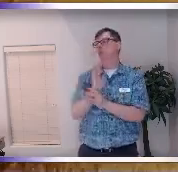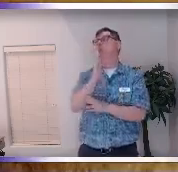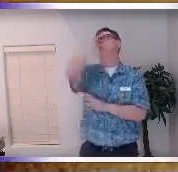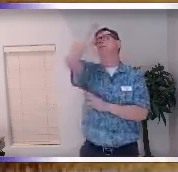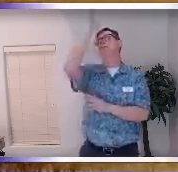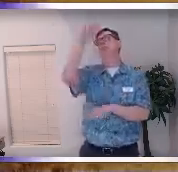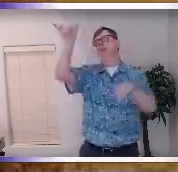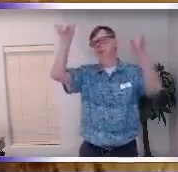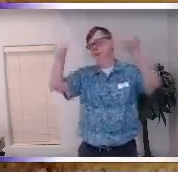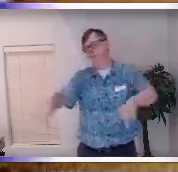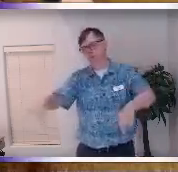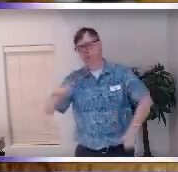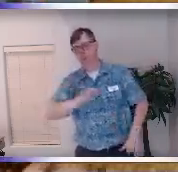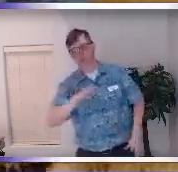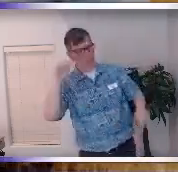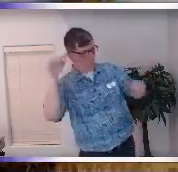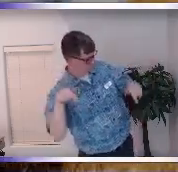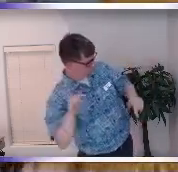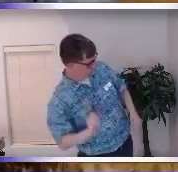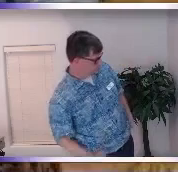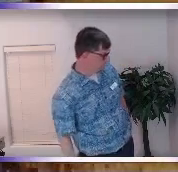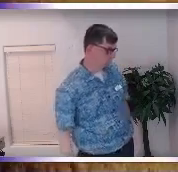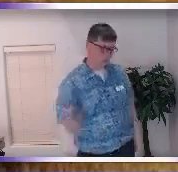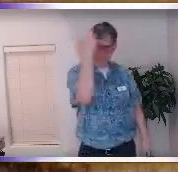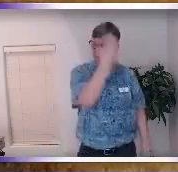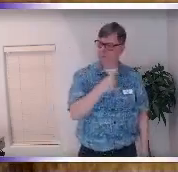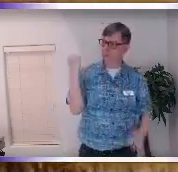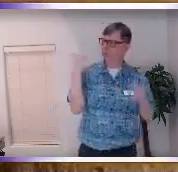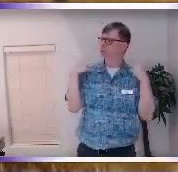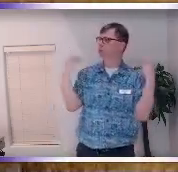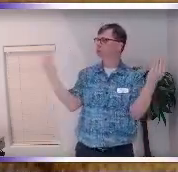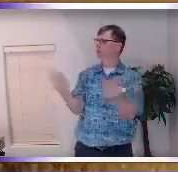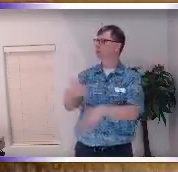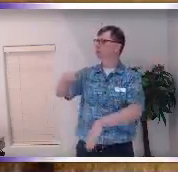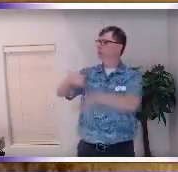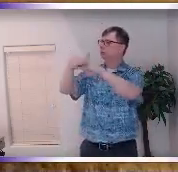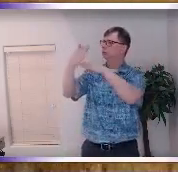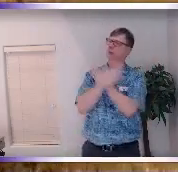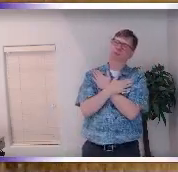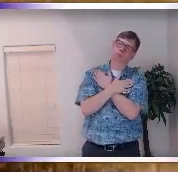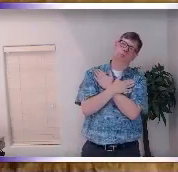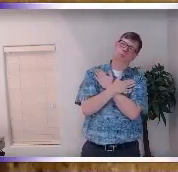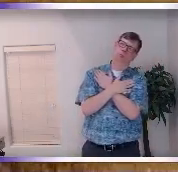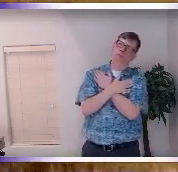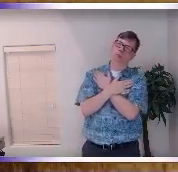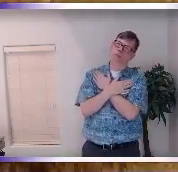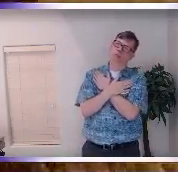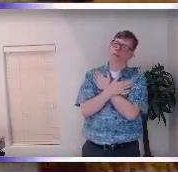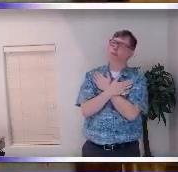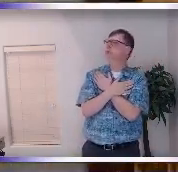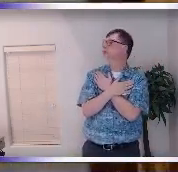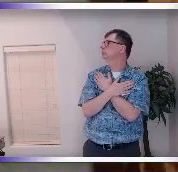placed me here in the most beautiful community full of love and that uh Reverend Kat said